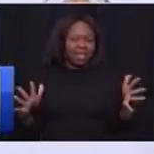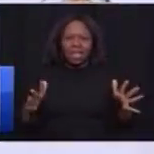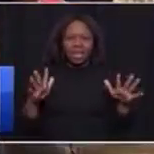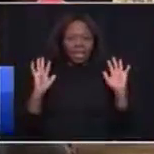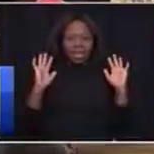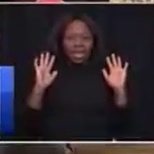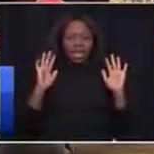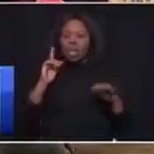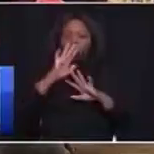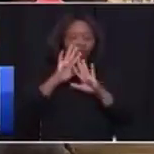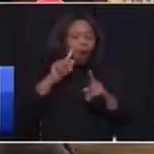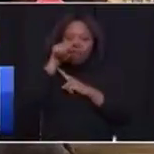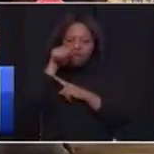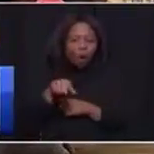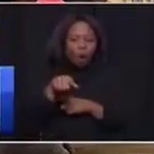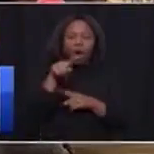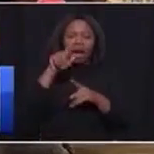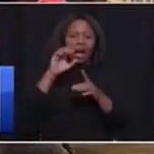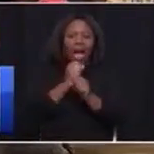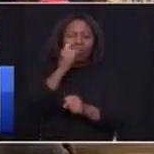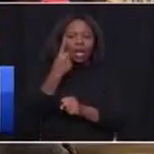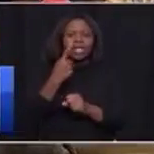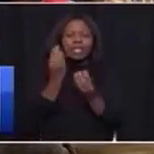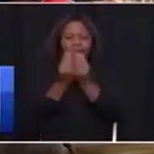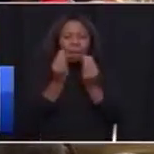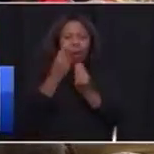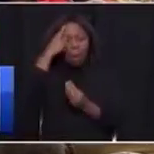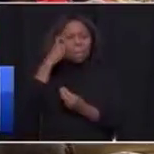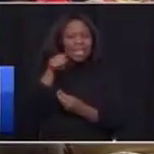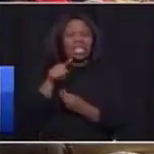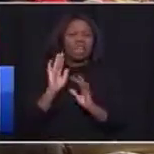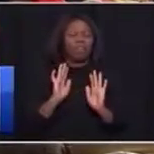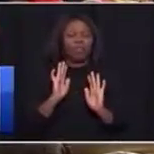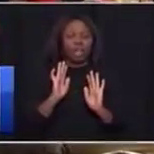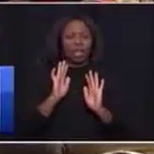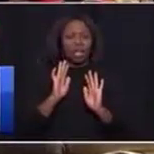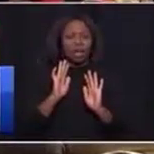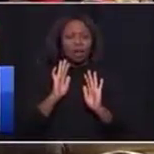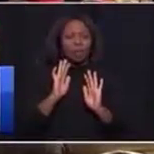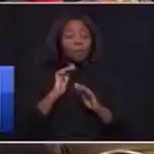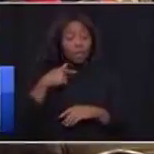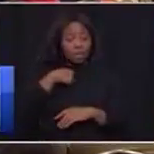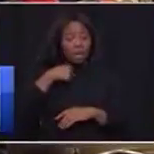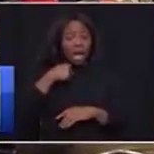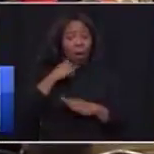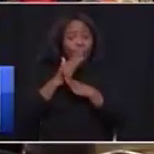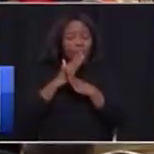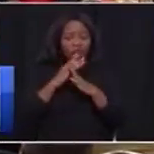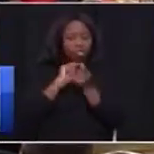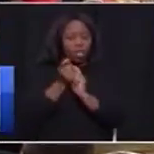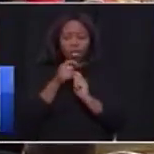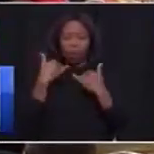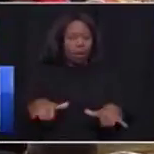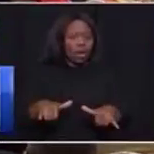it was not for elections it is something we believe in our position has not changed but